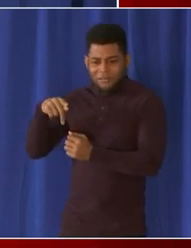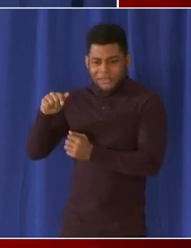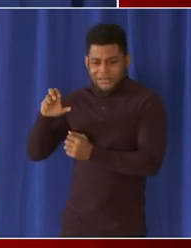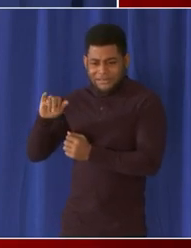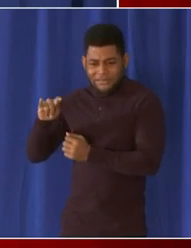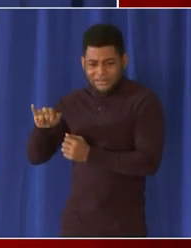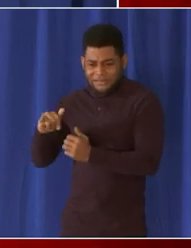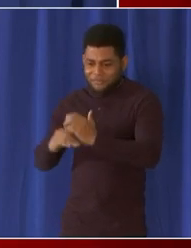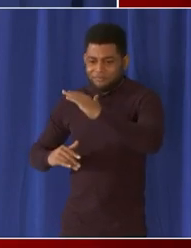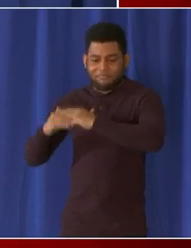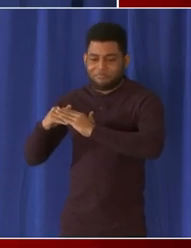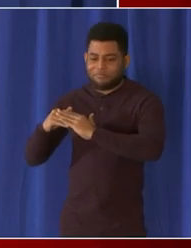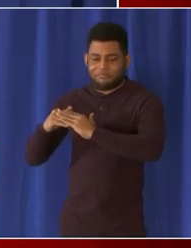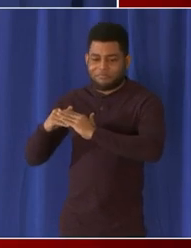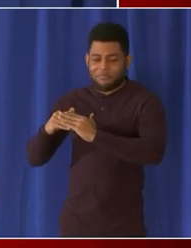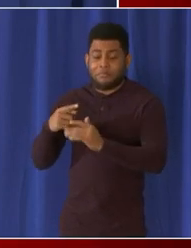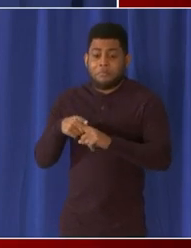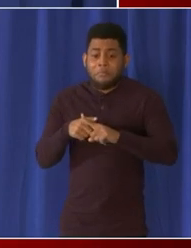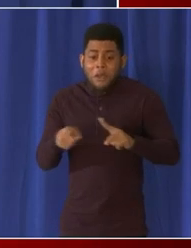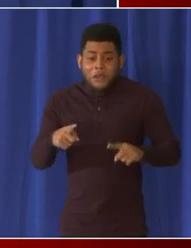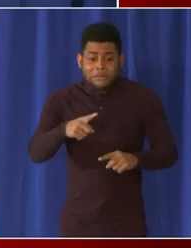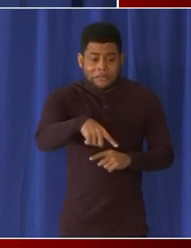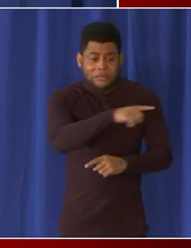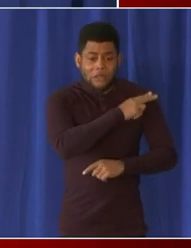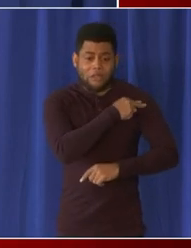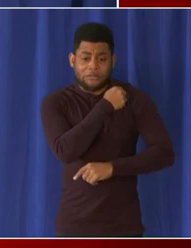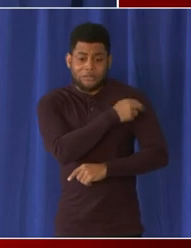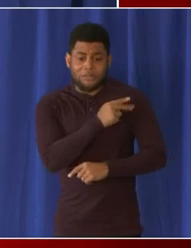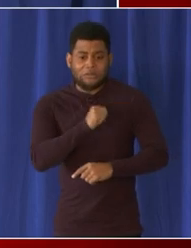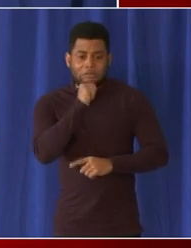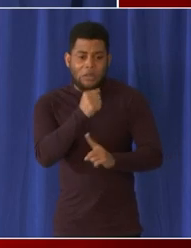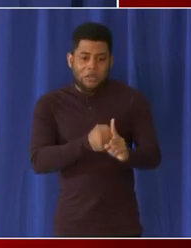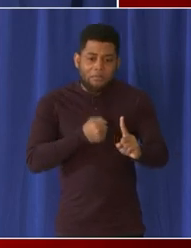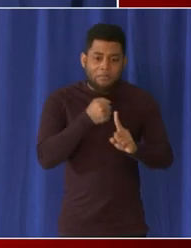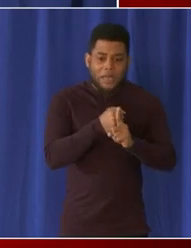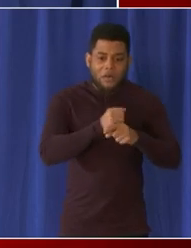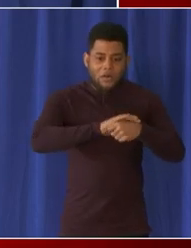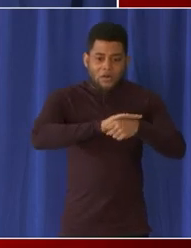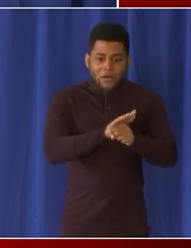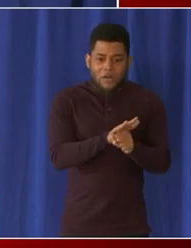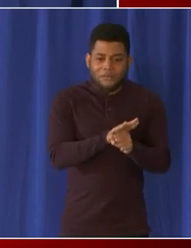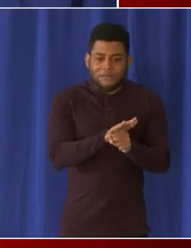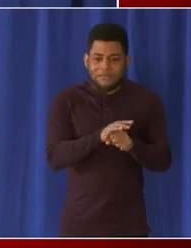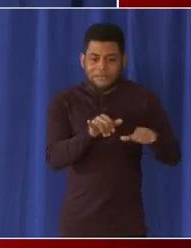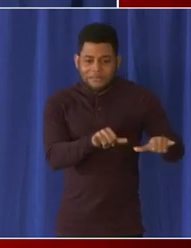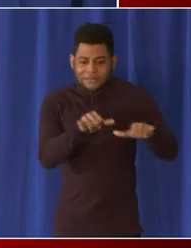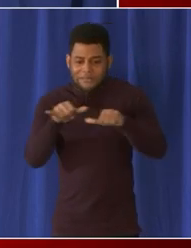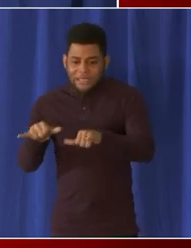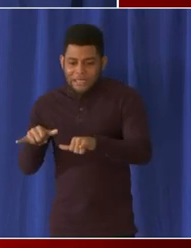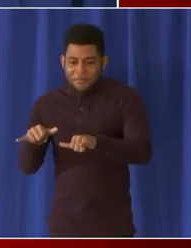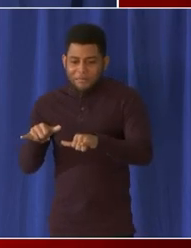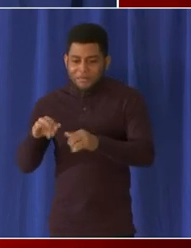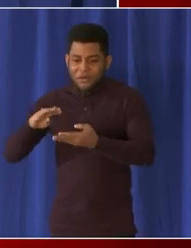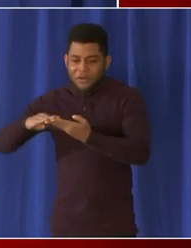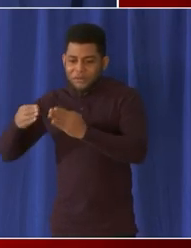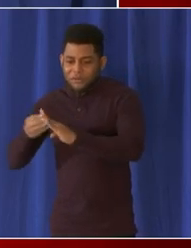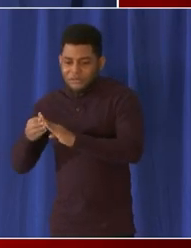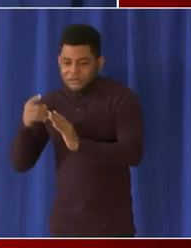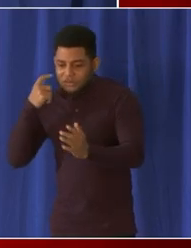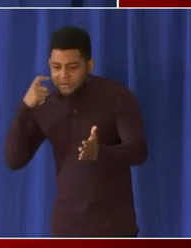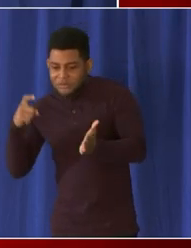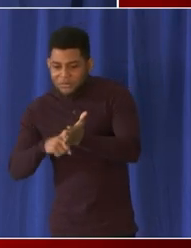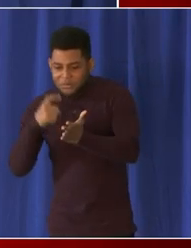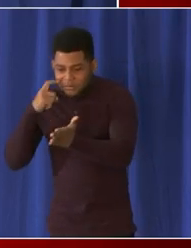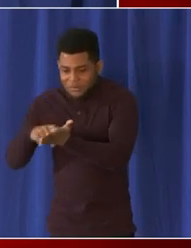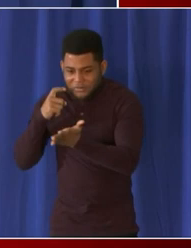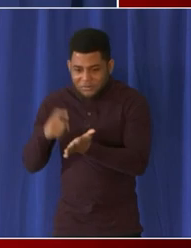hospitals being affected by covet 19 in the same way that we're seeing the community is and so uh you can have as many beds in the world that you want but unless you have staff to